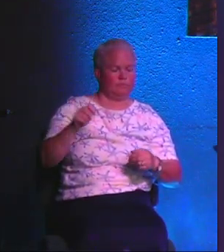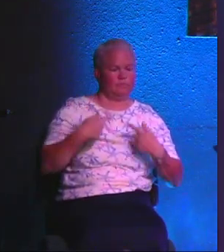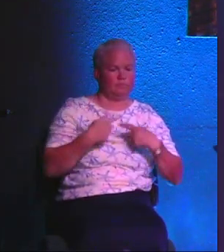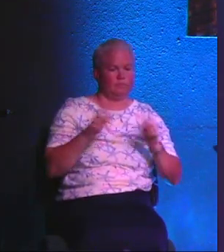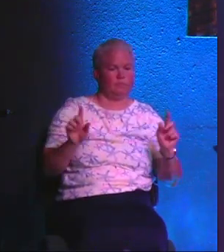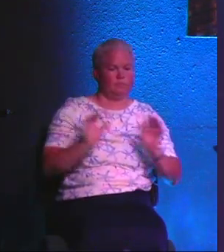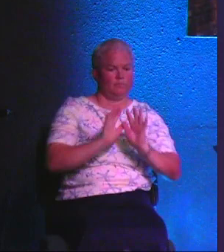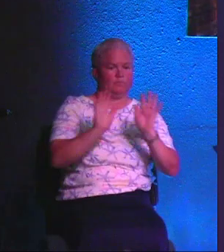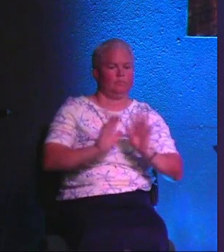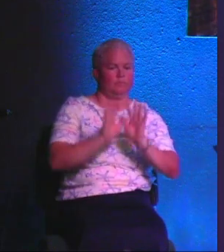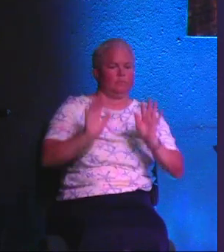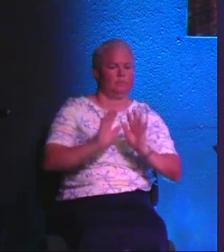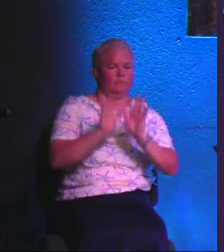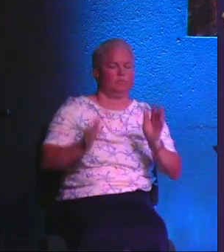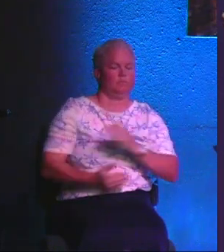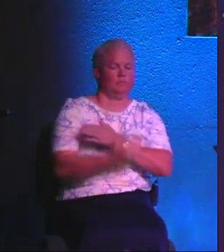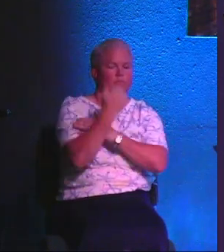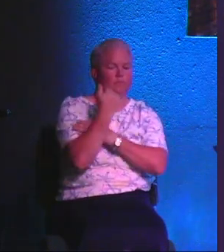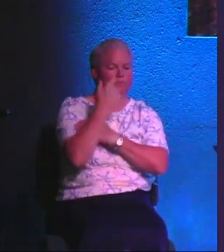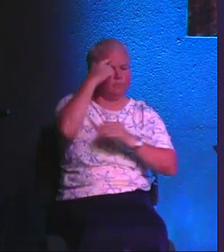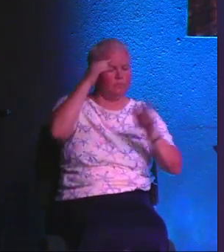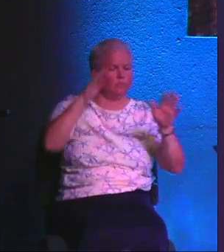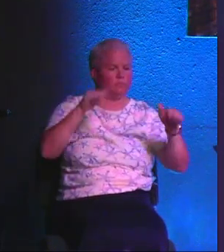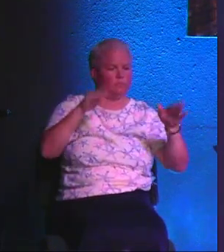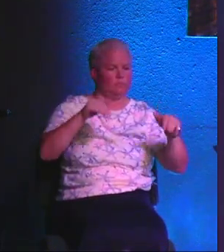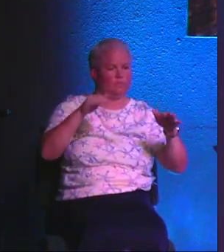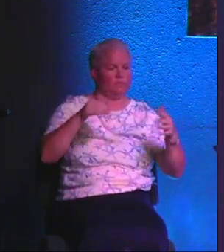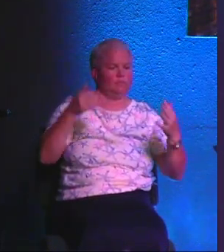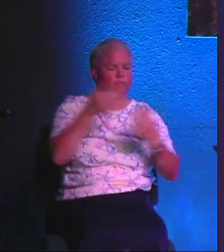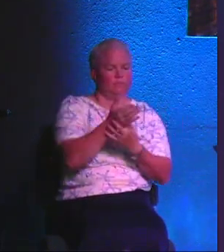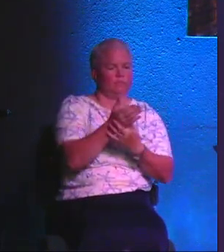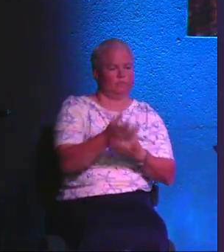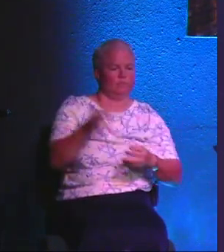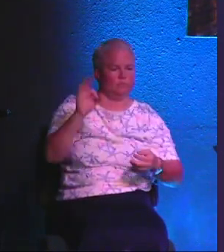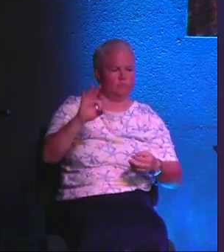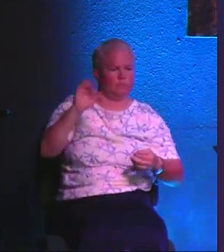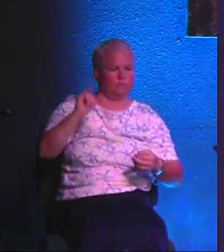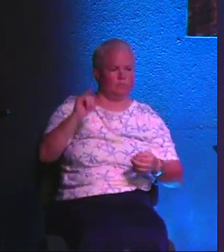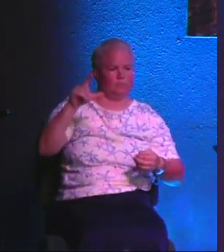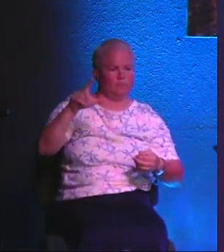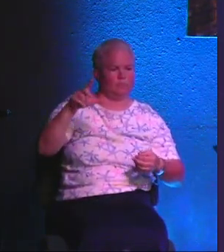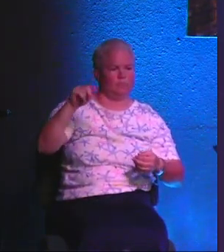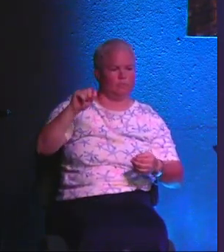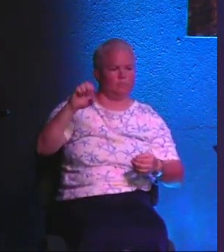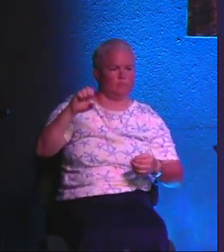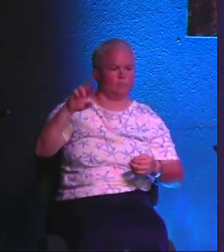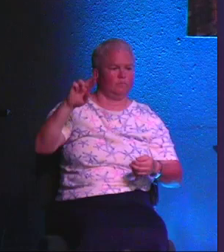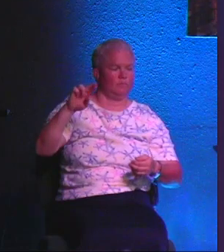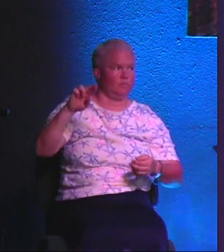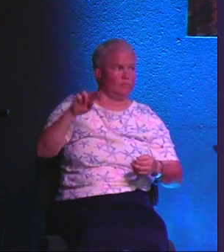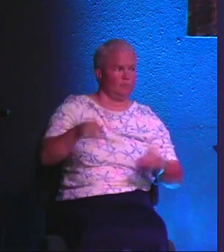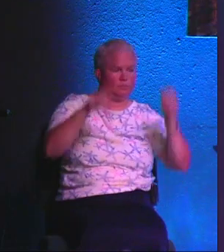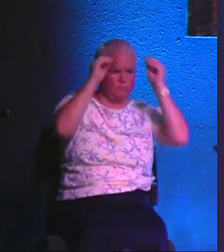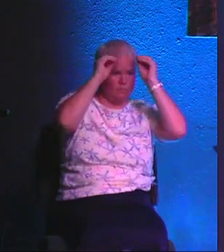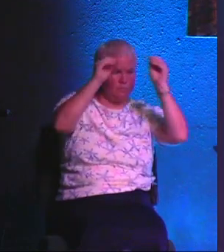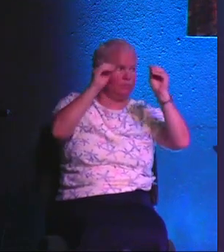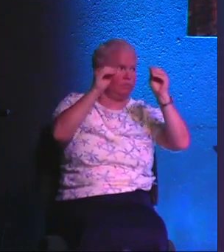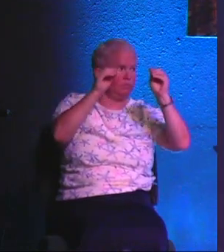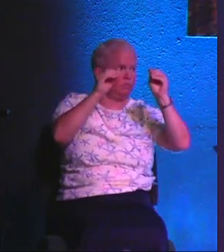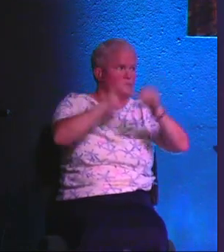from my Sunday morning experience, right? Am I really supposed to filter all that through the Bible? Absolutely. There's teachings out there,